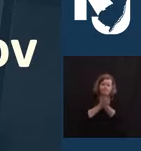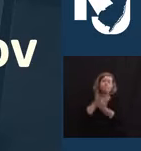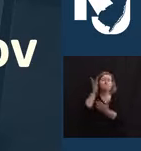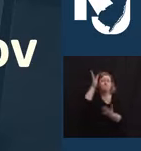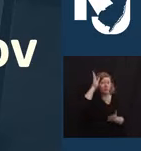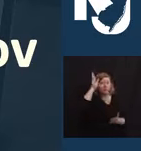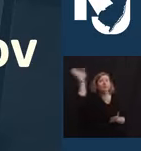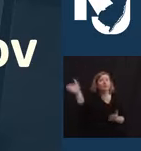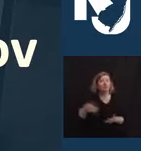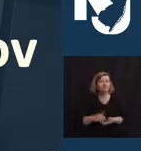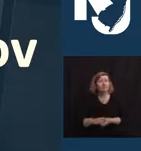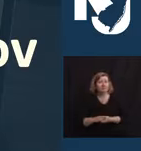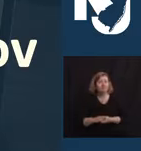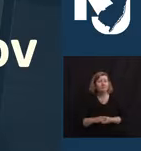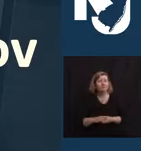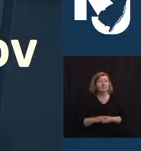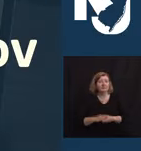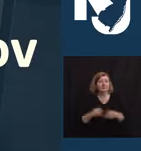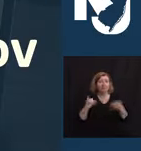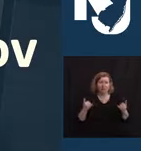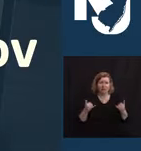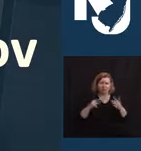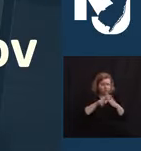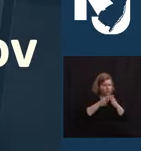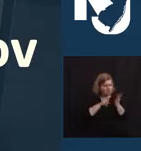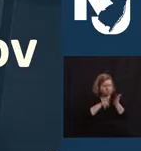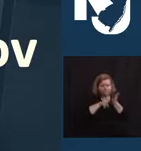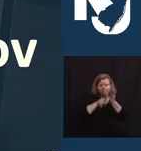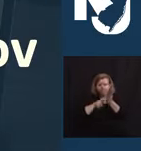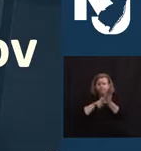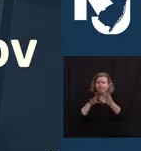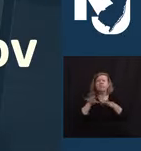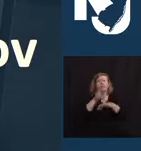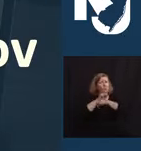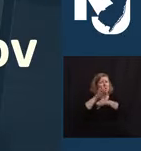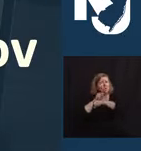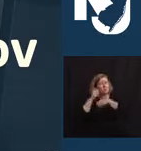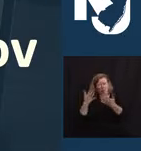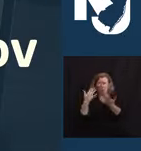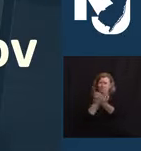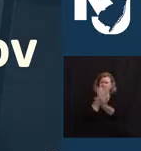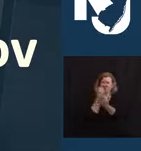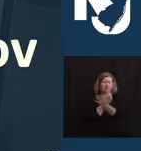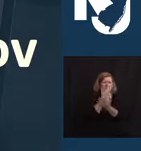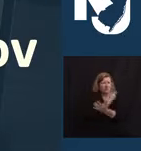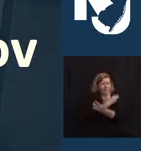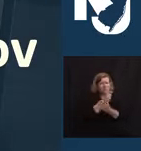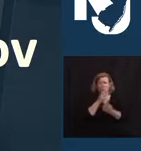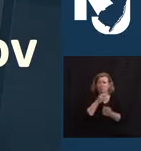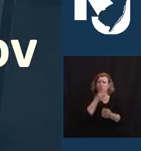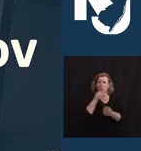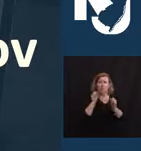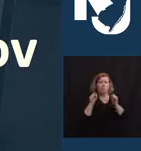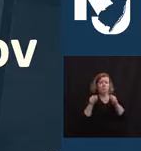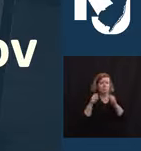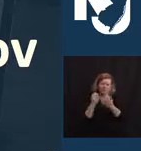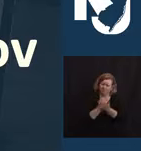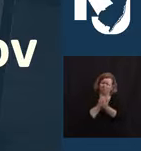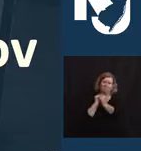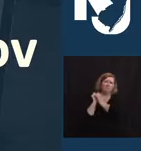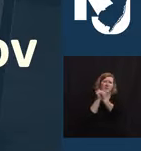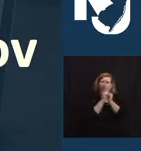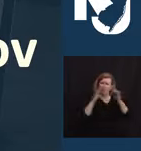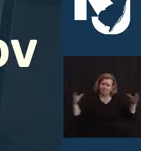So again, start checking now for available appointments and get vaccinated as soon as you can. Together, we are going to